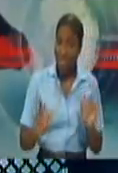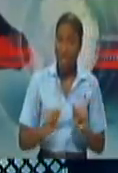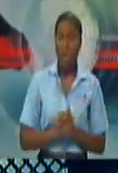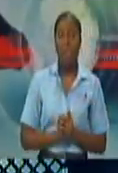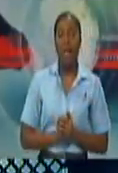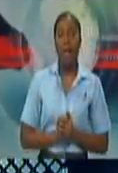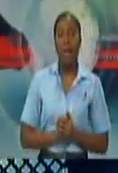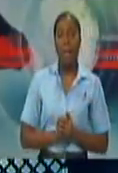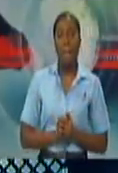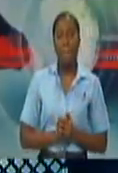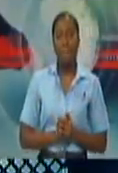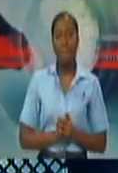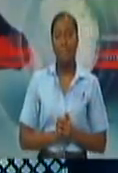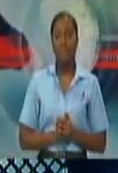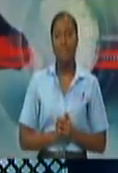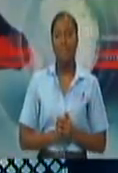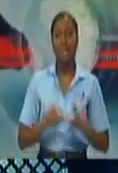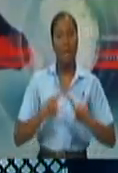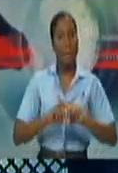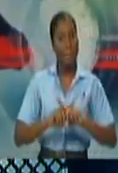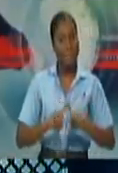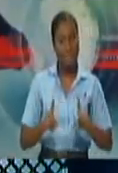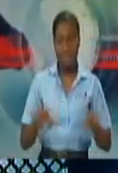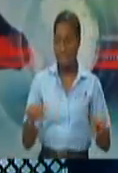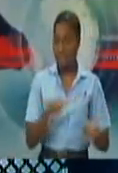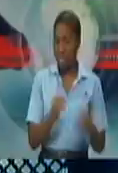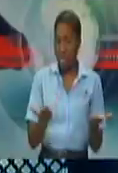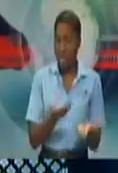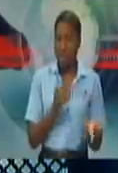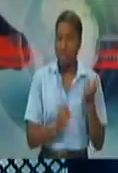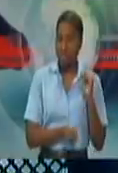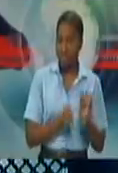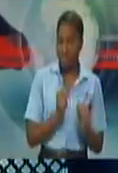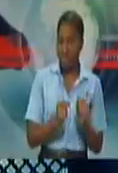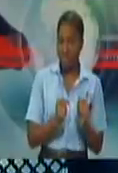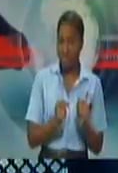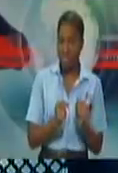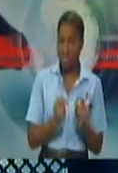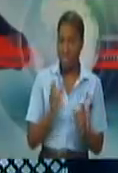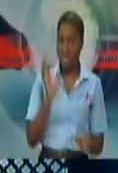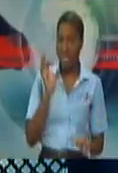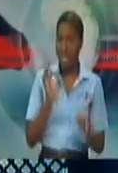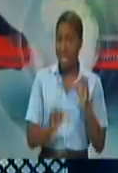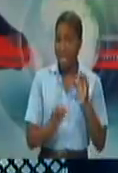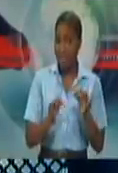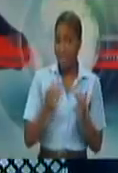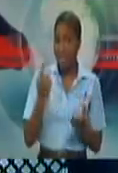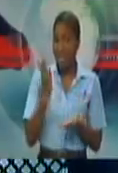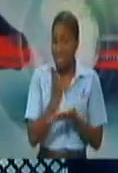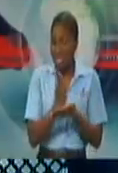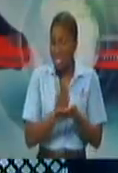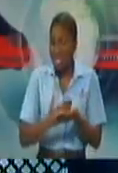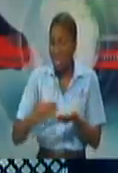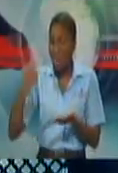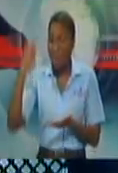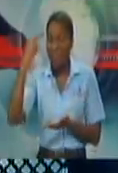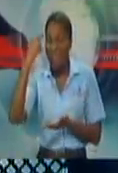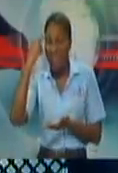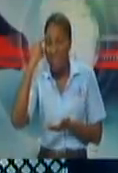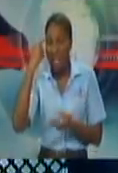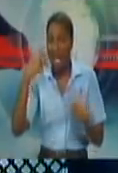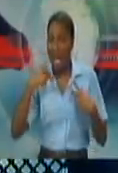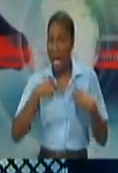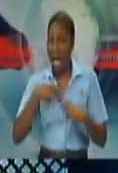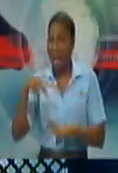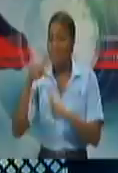across the world. So I think it's no different in front of that. If you have the description of the divergent views being slightly different, but on